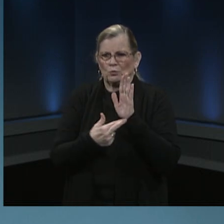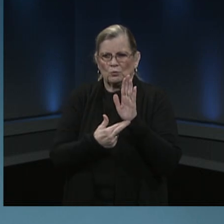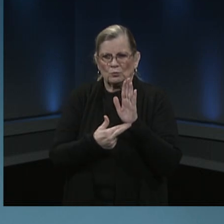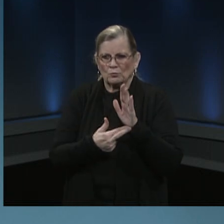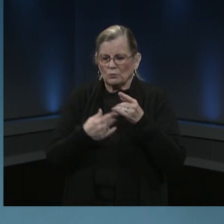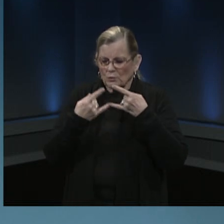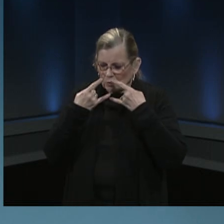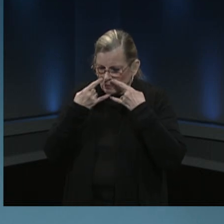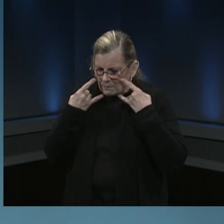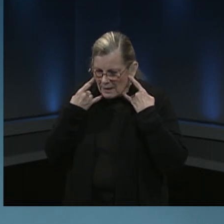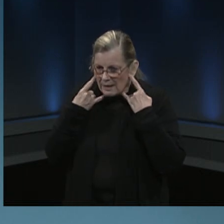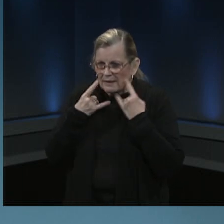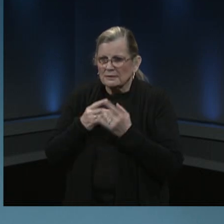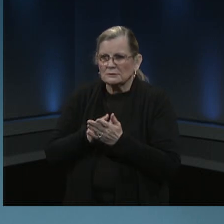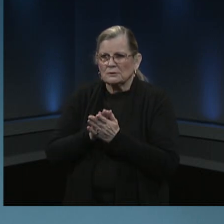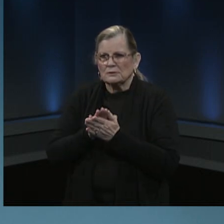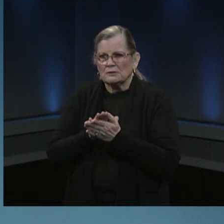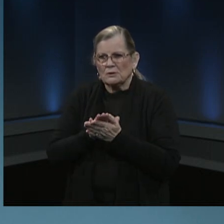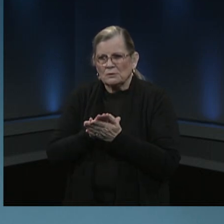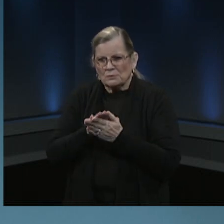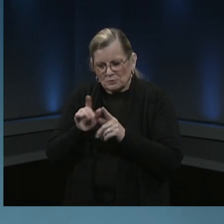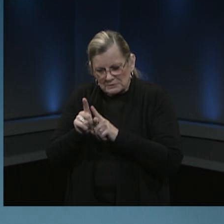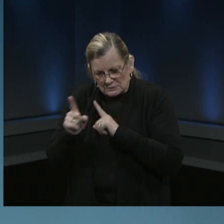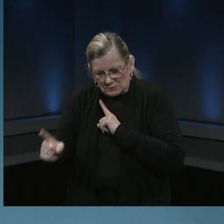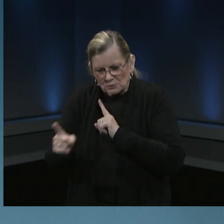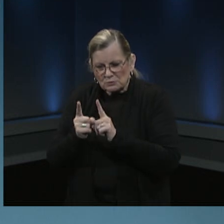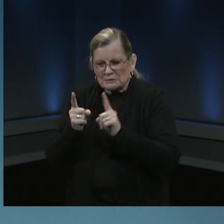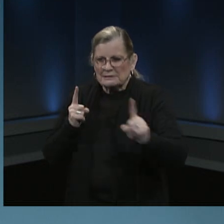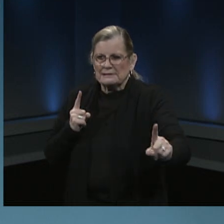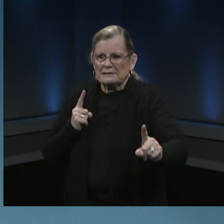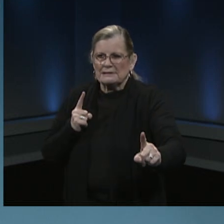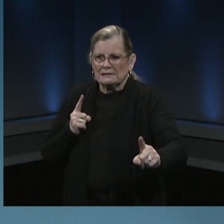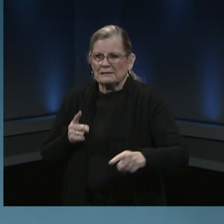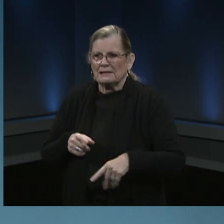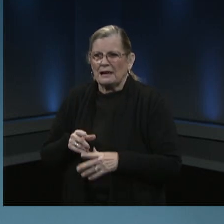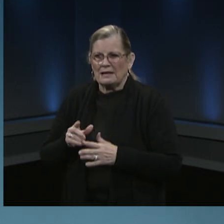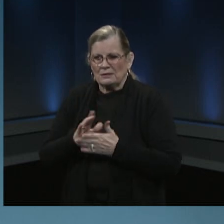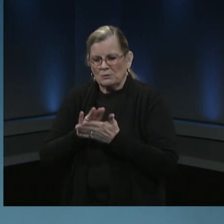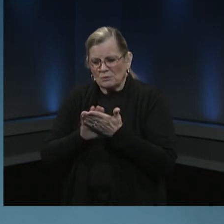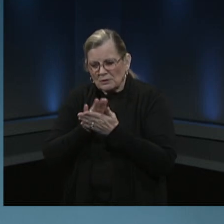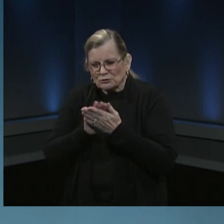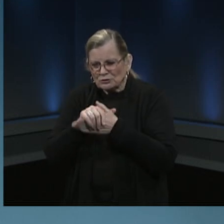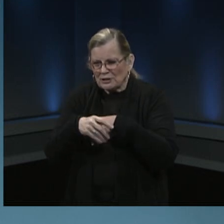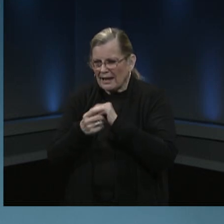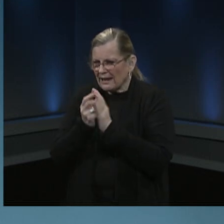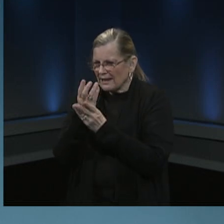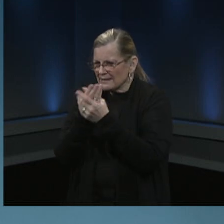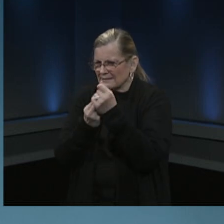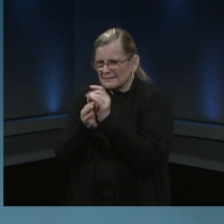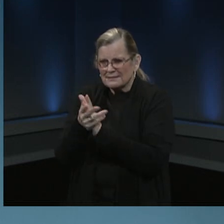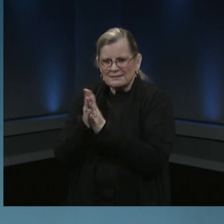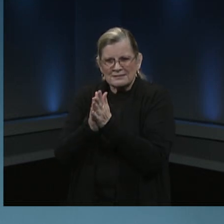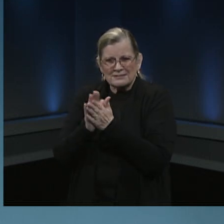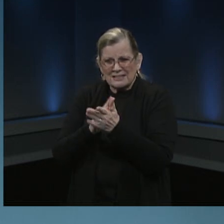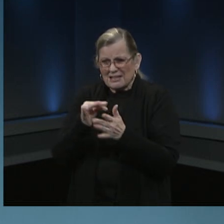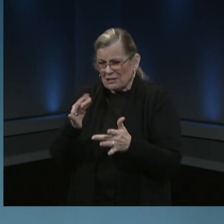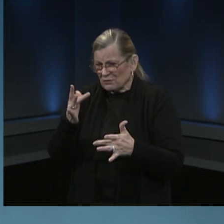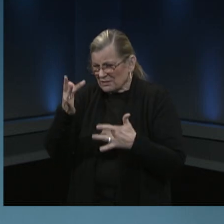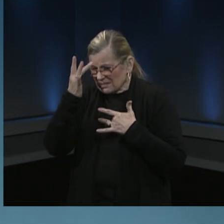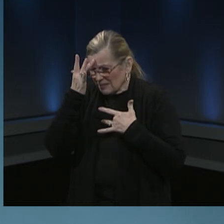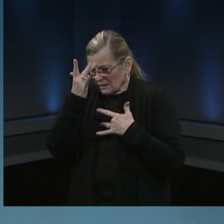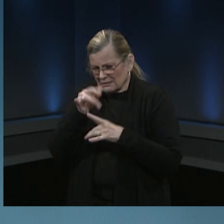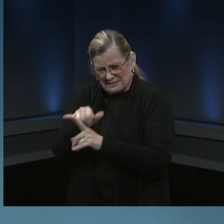coverings that they socially distance wash their hands stay away from others when sick etc so that's equally